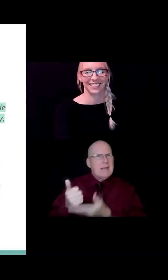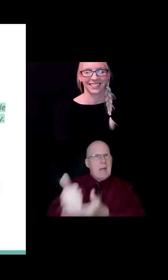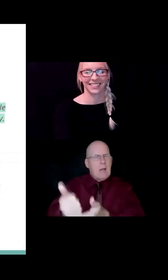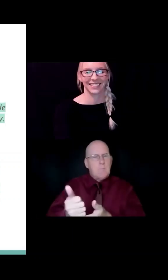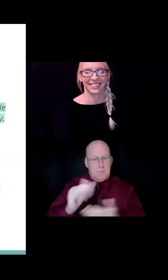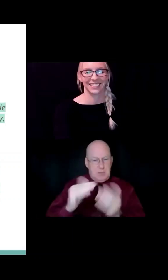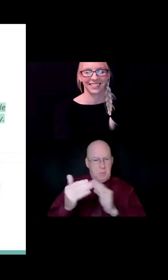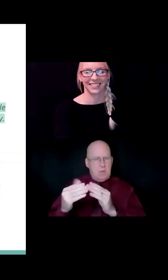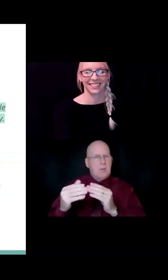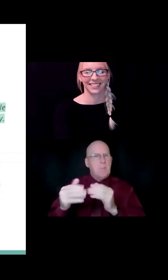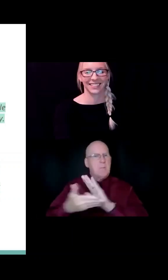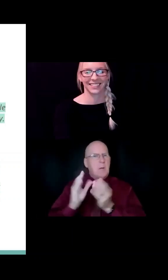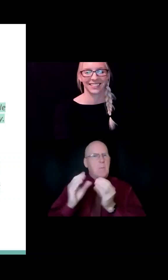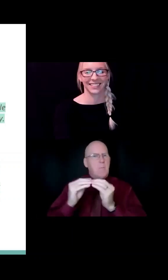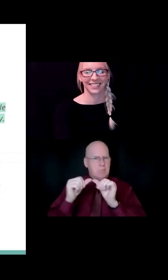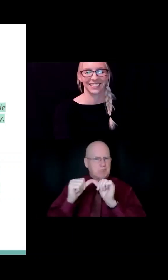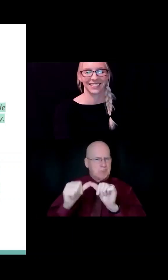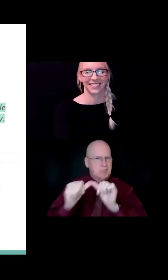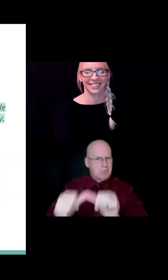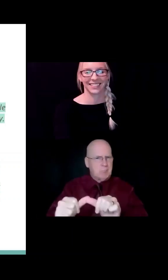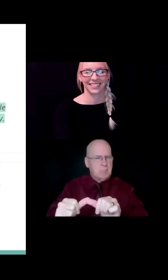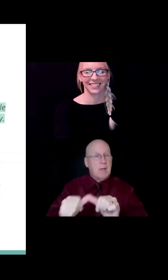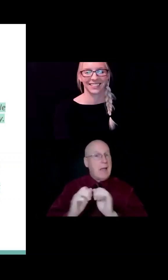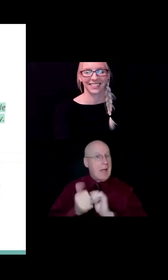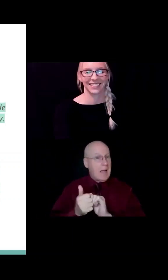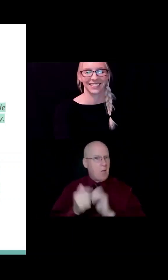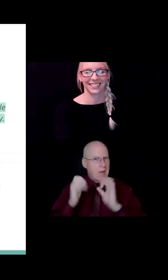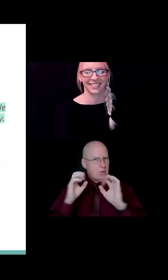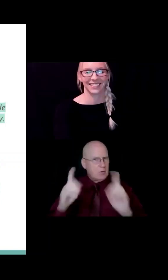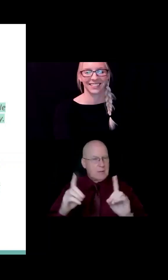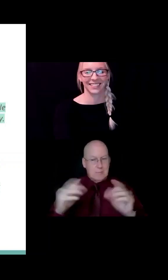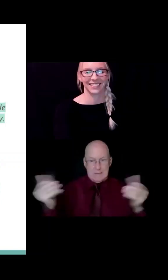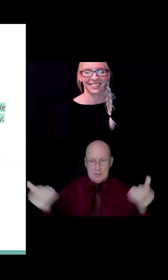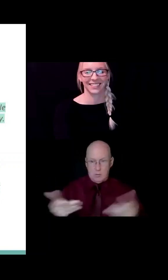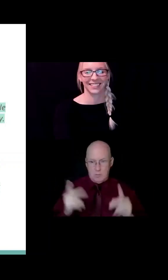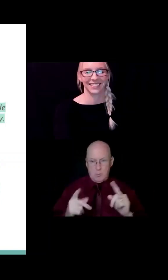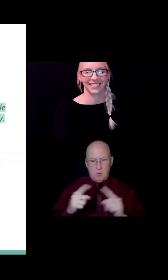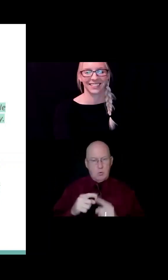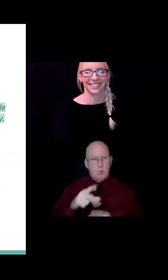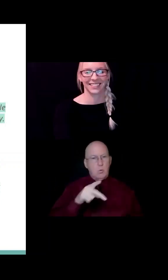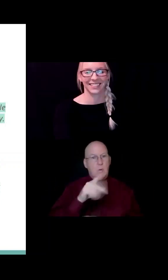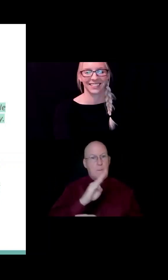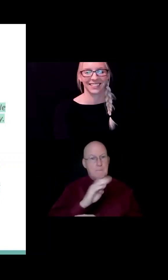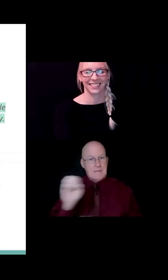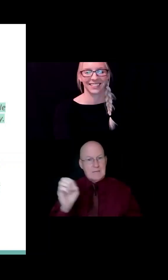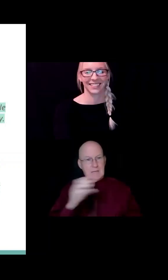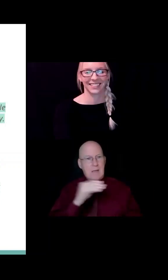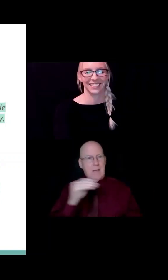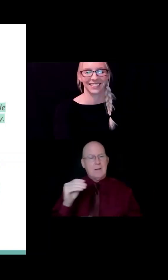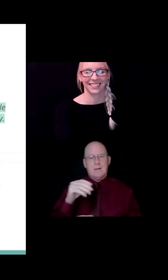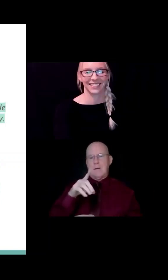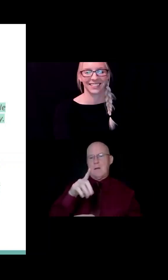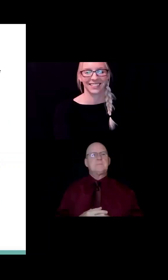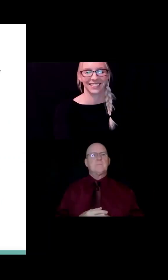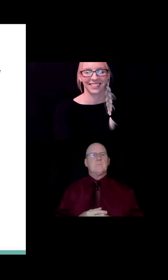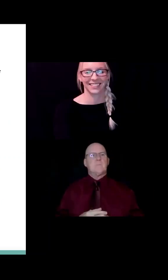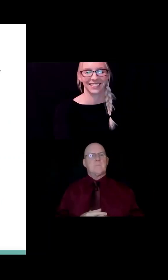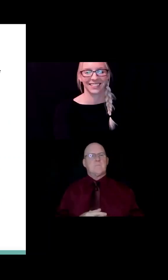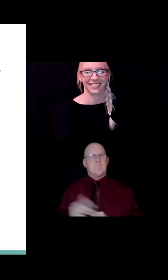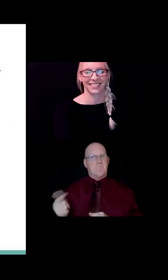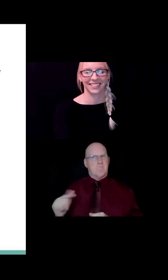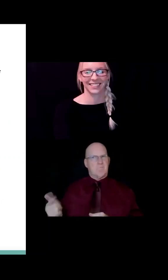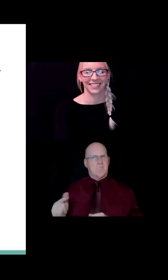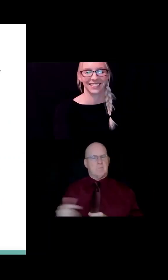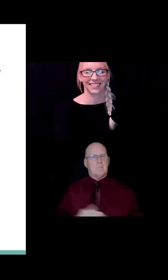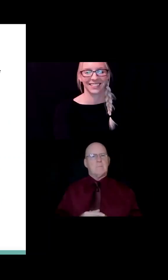through working with, educating, and introducing folks to bees, pollinators, and local ecology. What